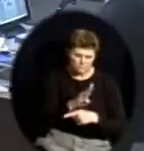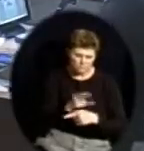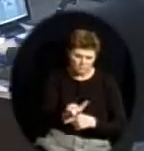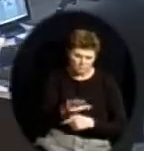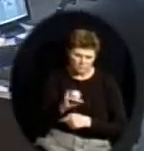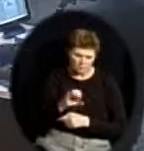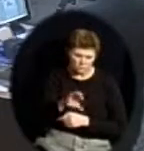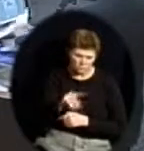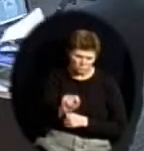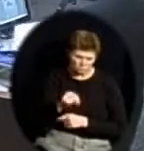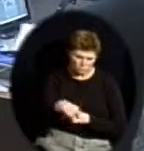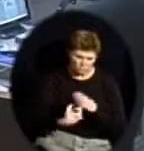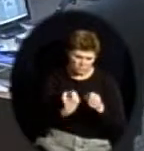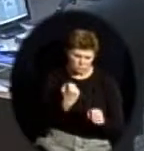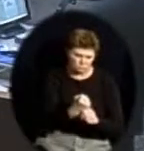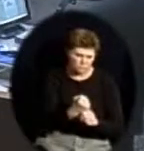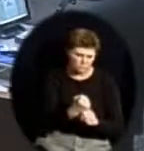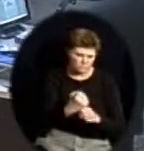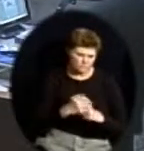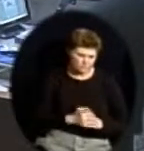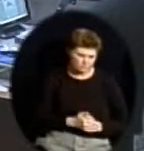Any questions or comments, board members?